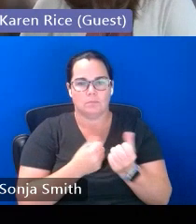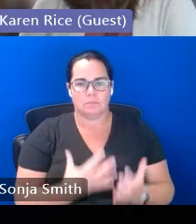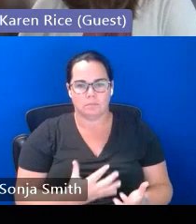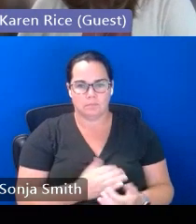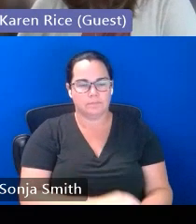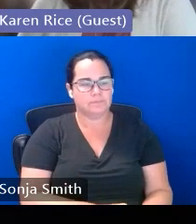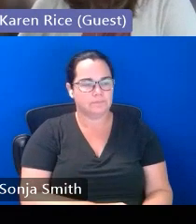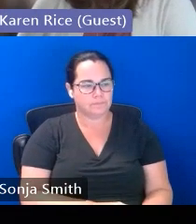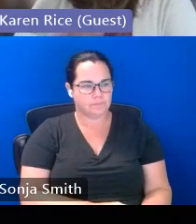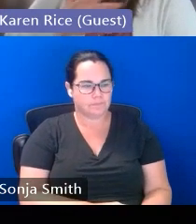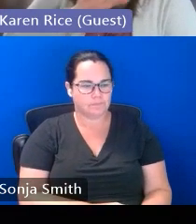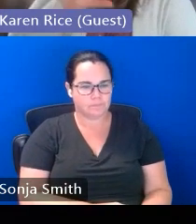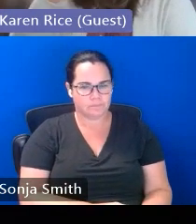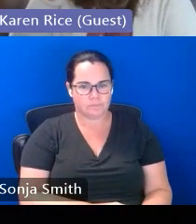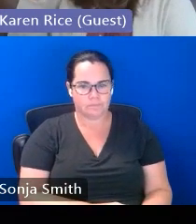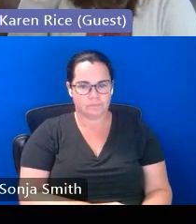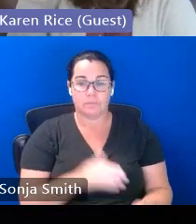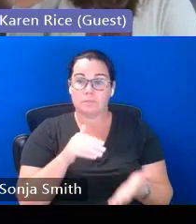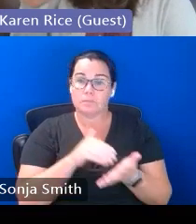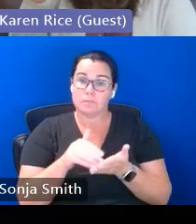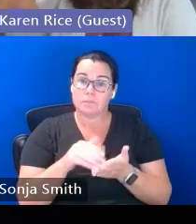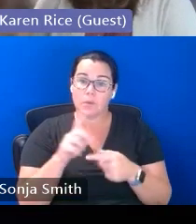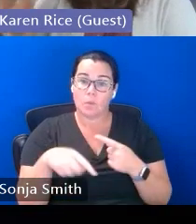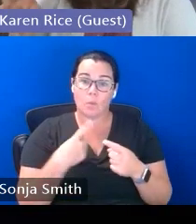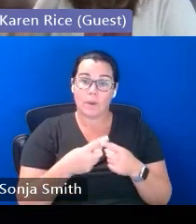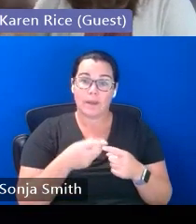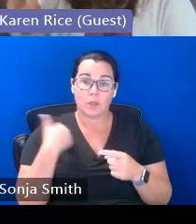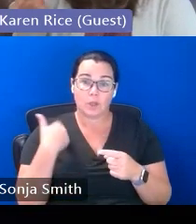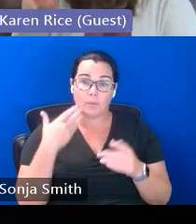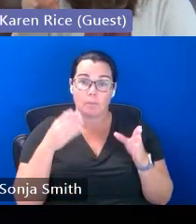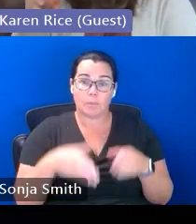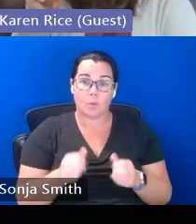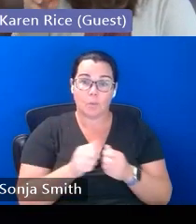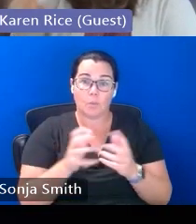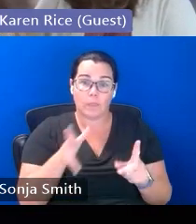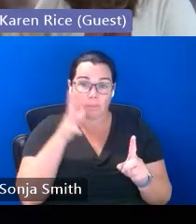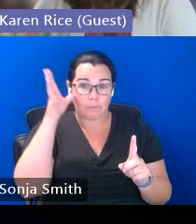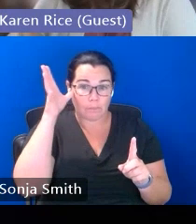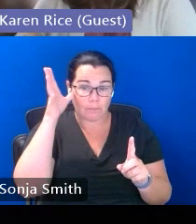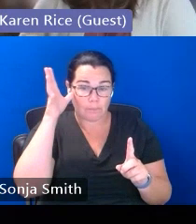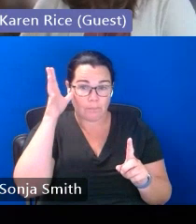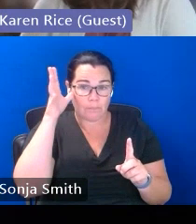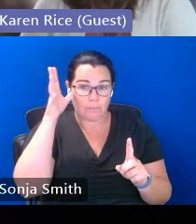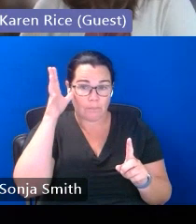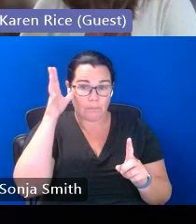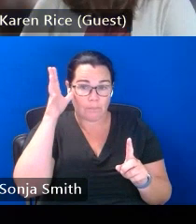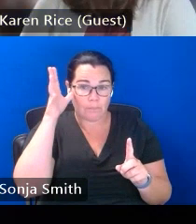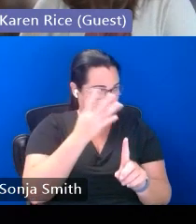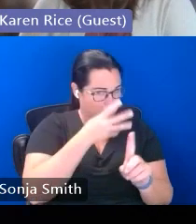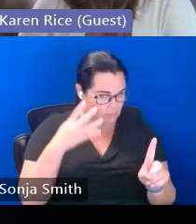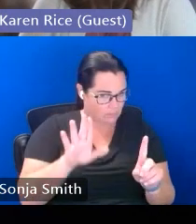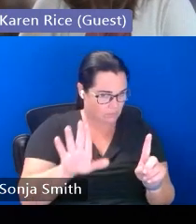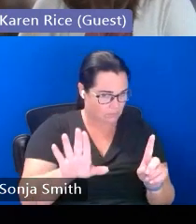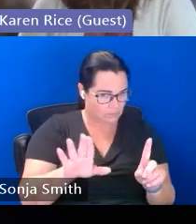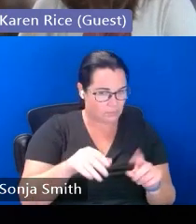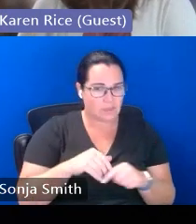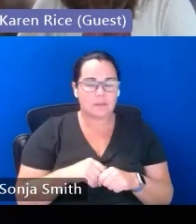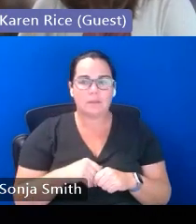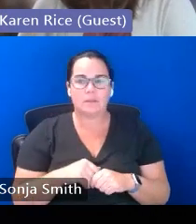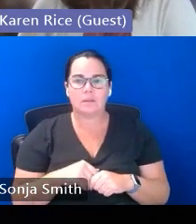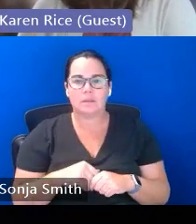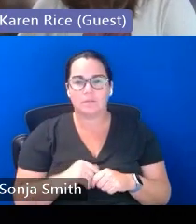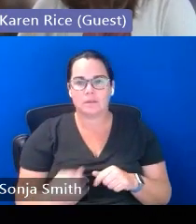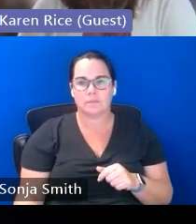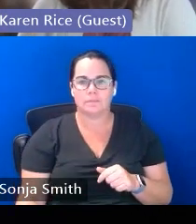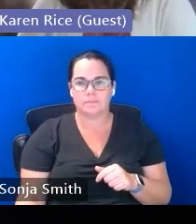when an unaccompanied youth again now we're looking at kind of that immigration status perspective of this many times